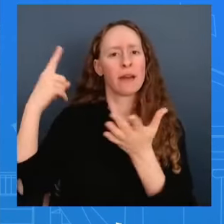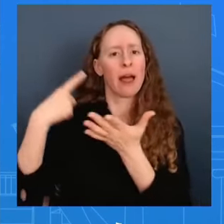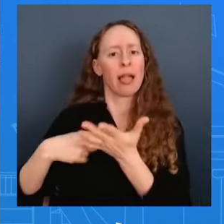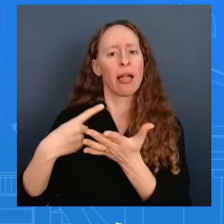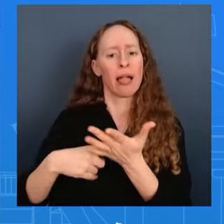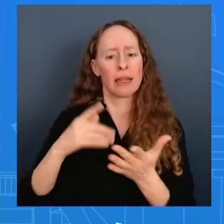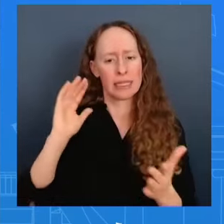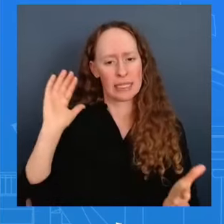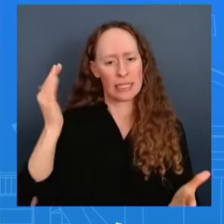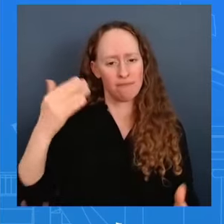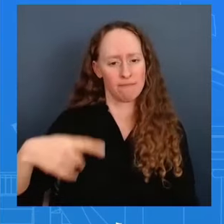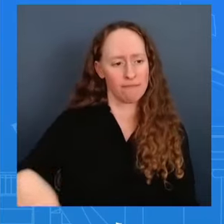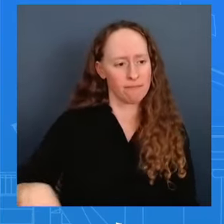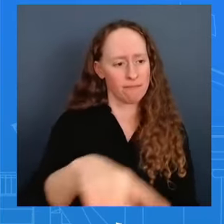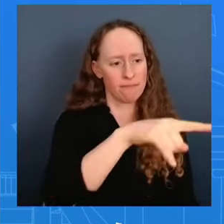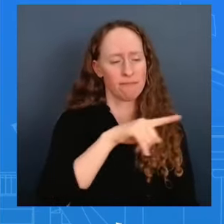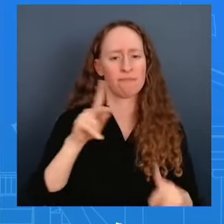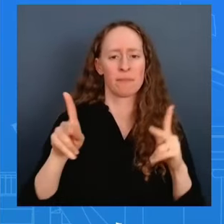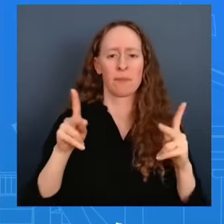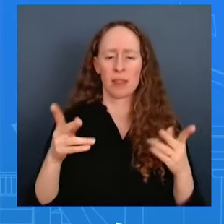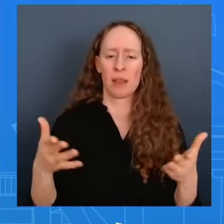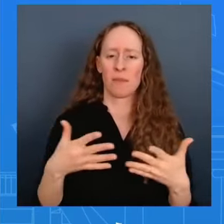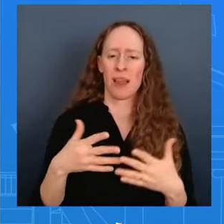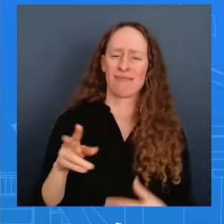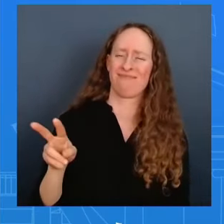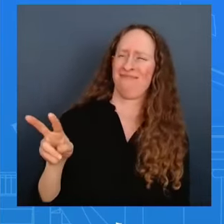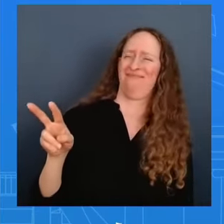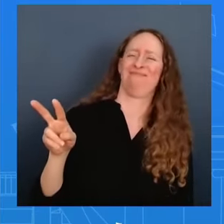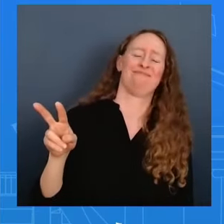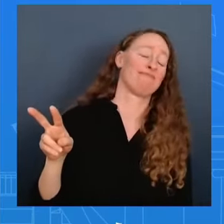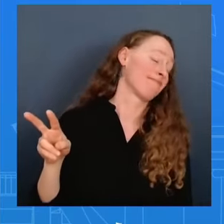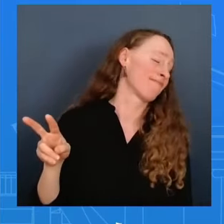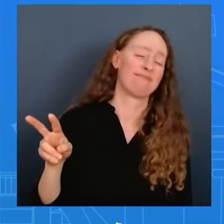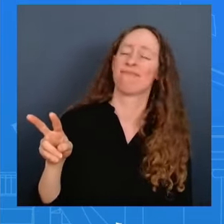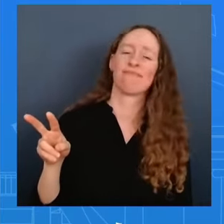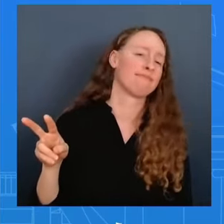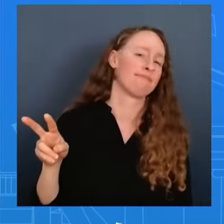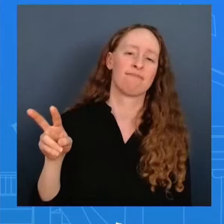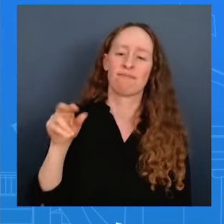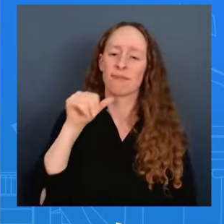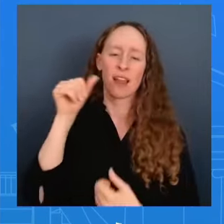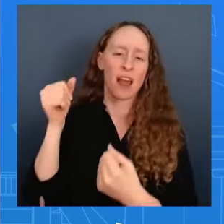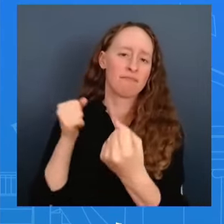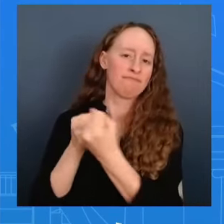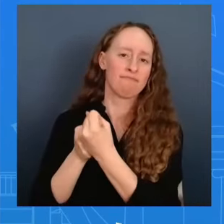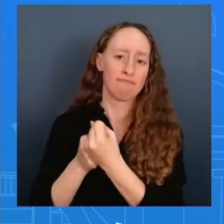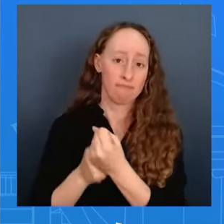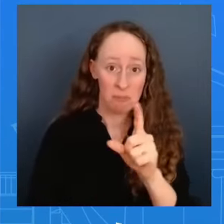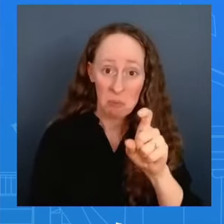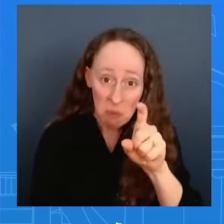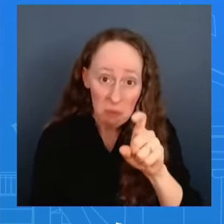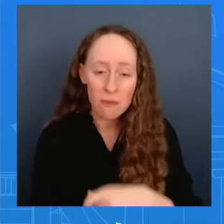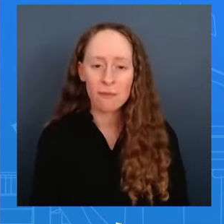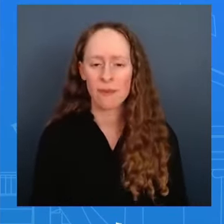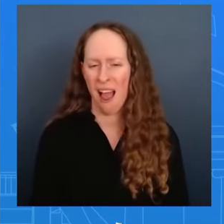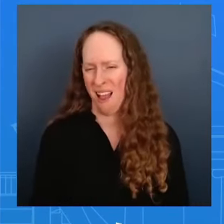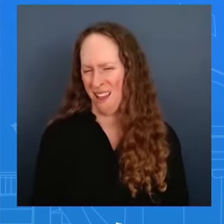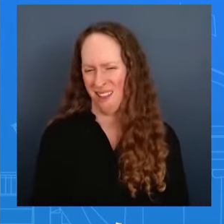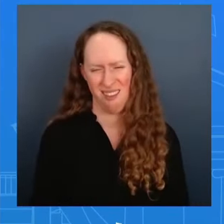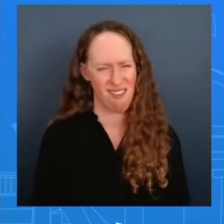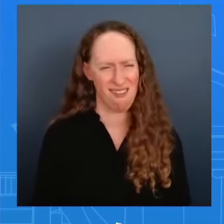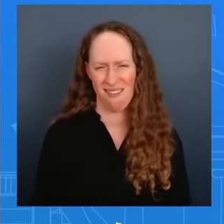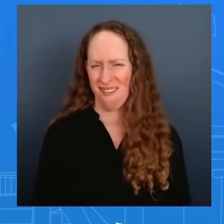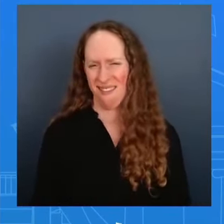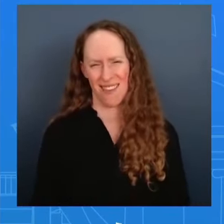like him so here i would this is i would disagree with you there because a lot of the policies that the president is pushing forward are incredibly popular